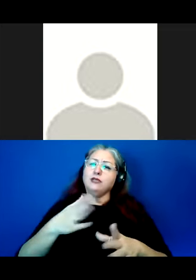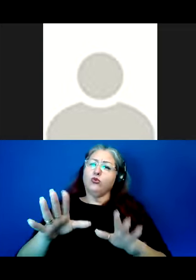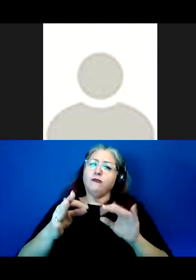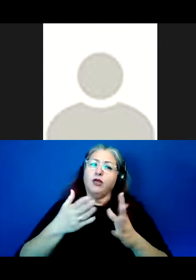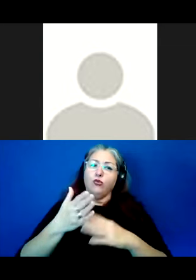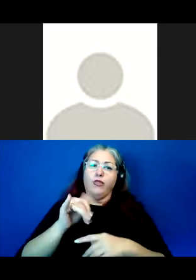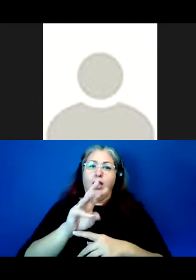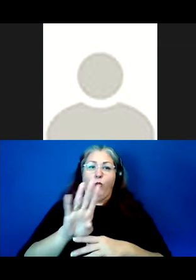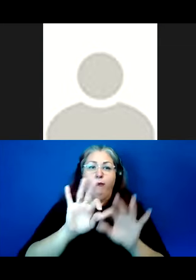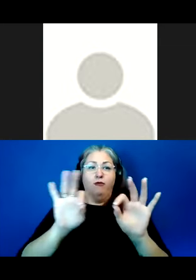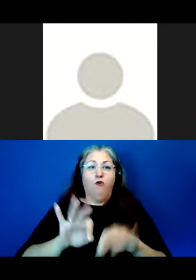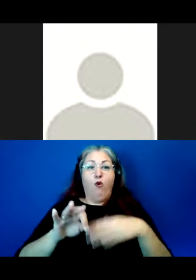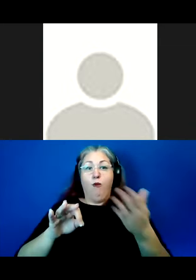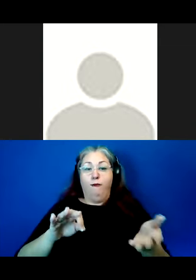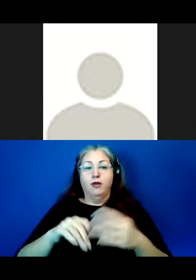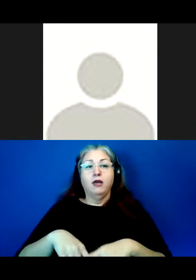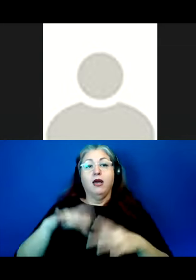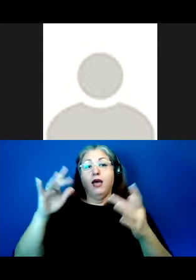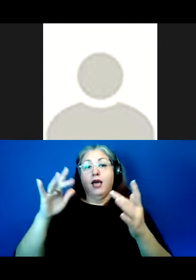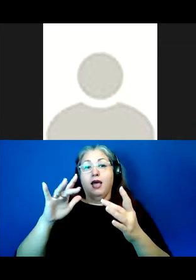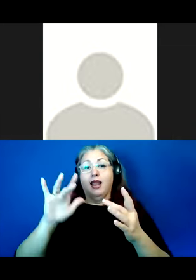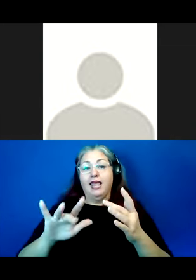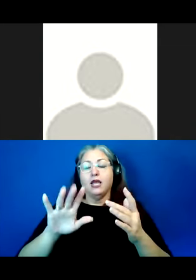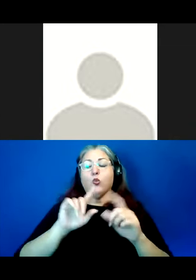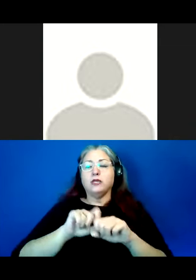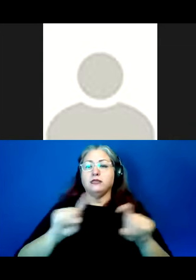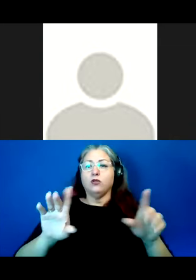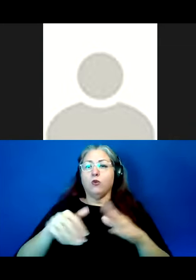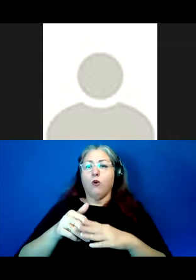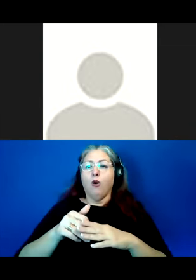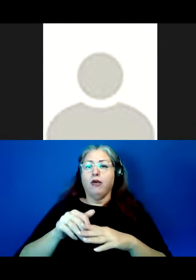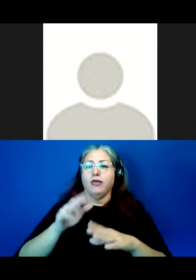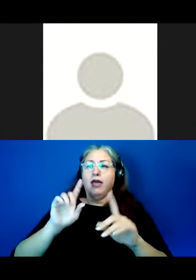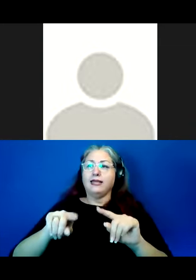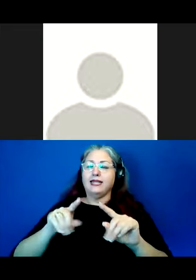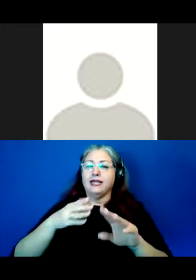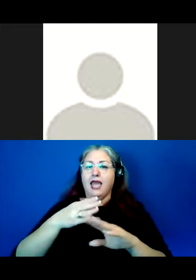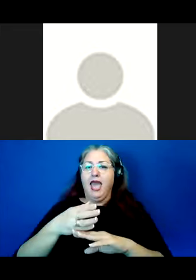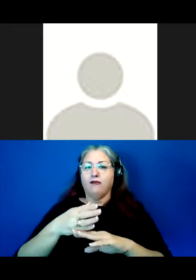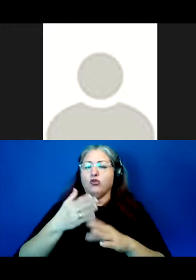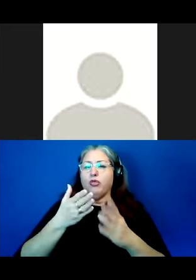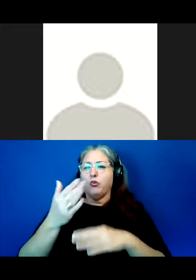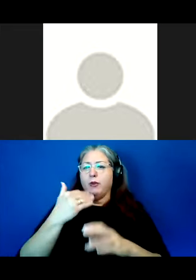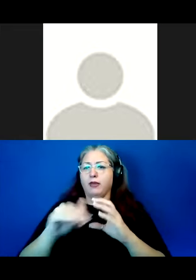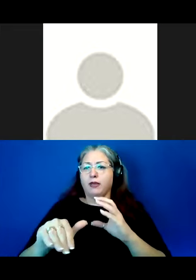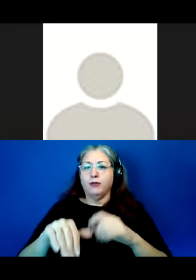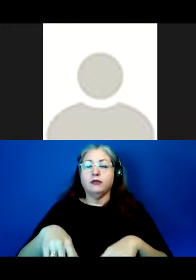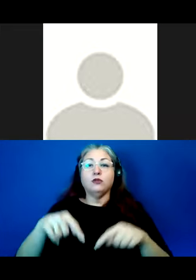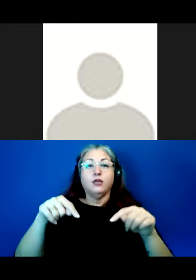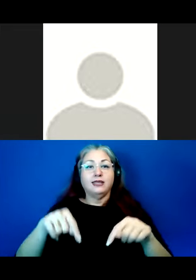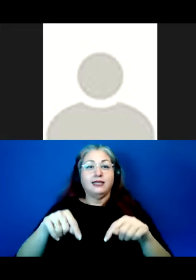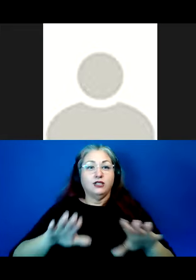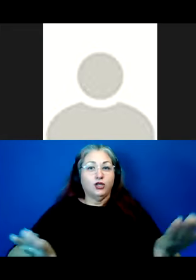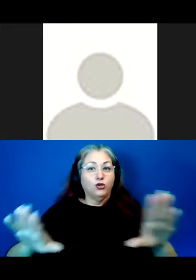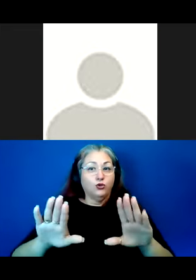the web form here. The link will also be sent to attendees via email after the conference. This is your